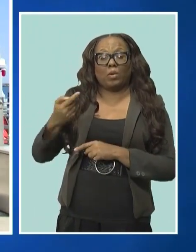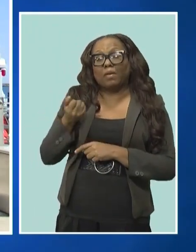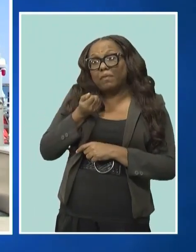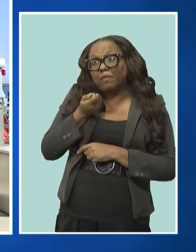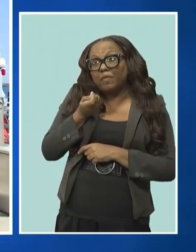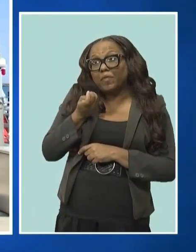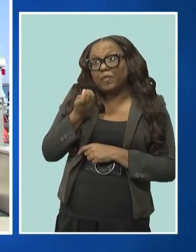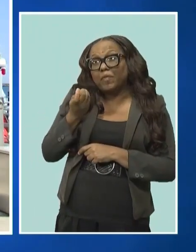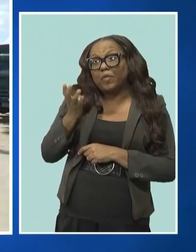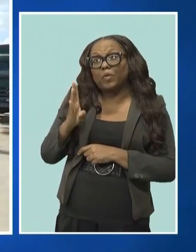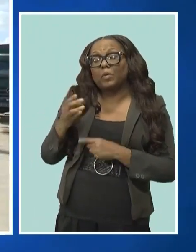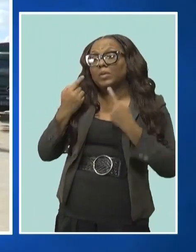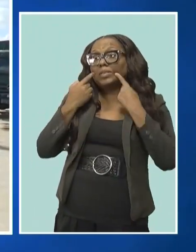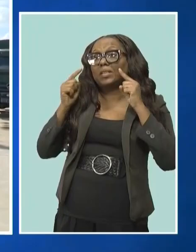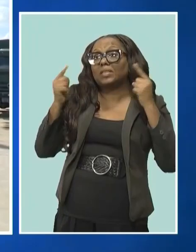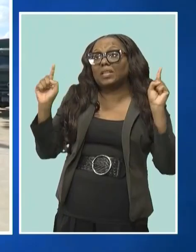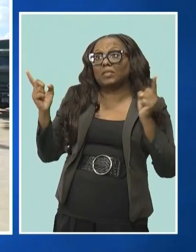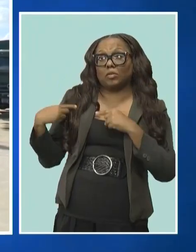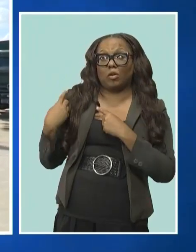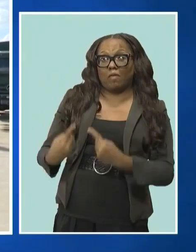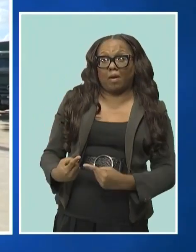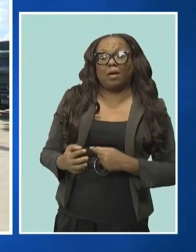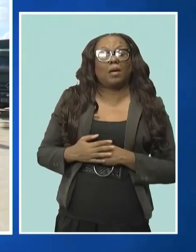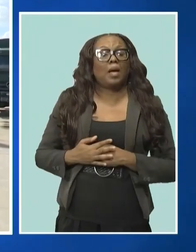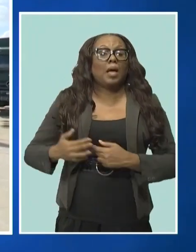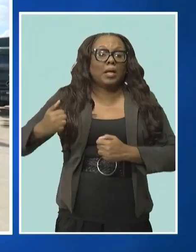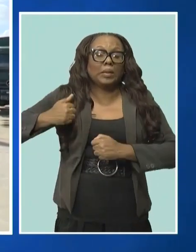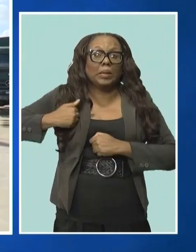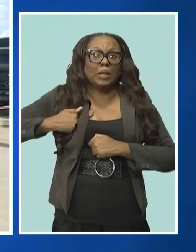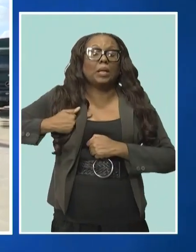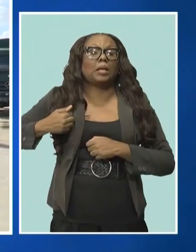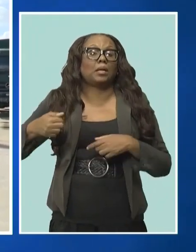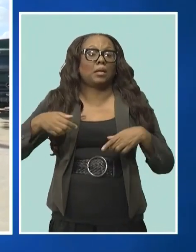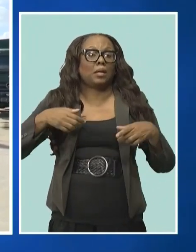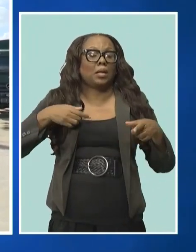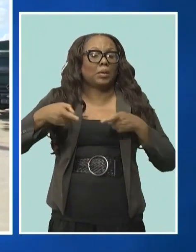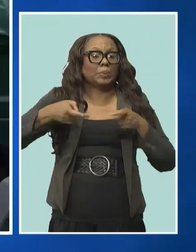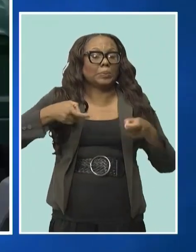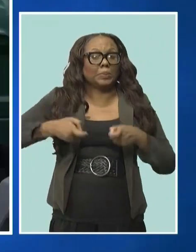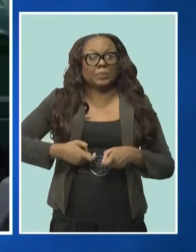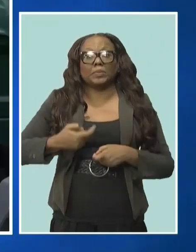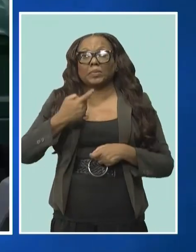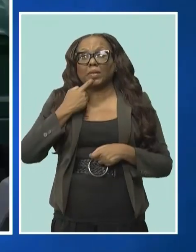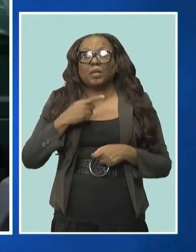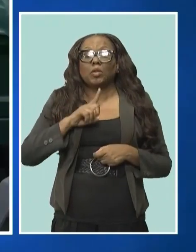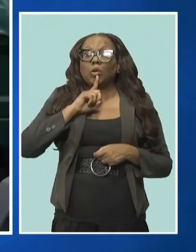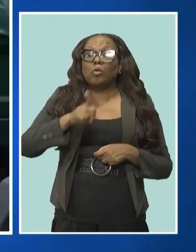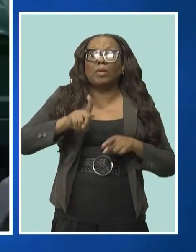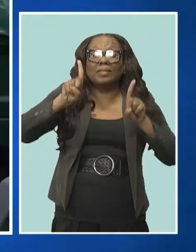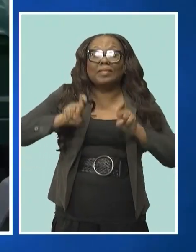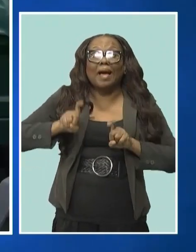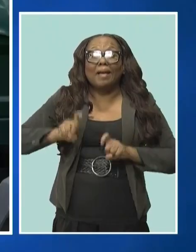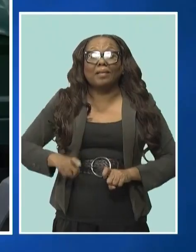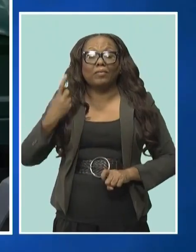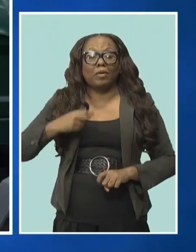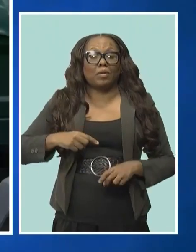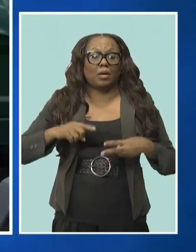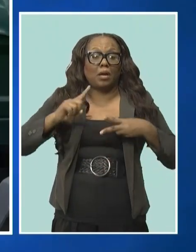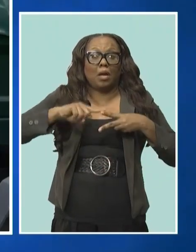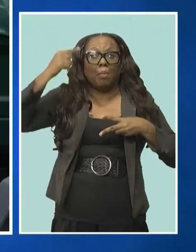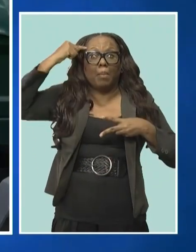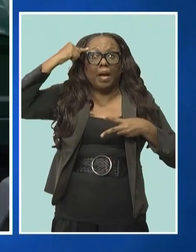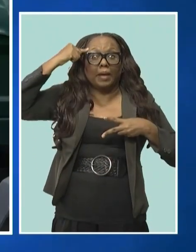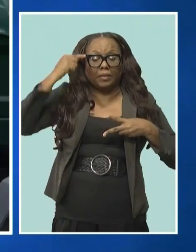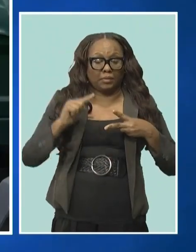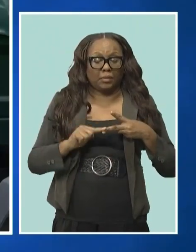However, as the Barbados Regiment's commanding officer, Major Pedro Drakes, put it, the real test of mind and body will now